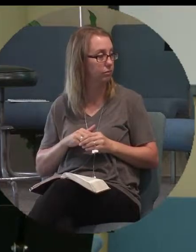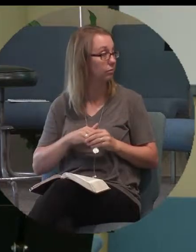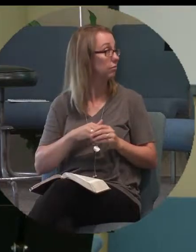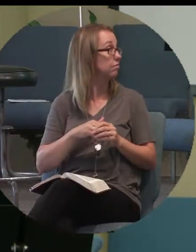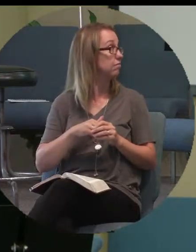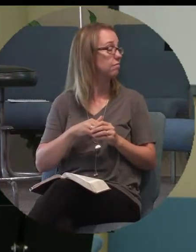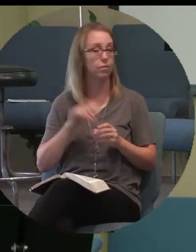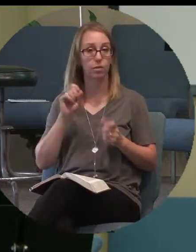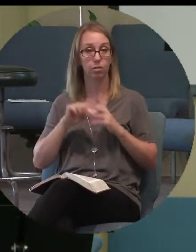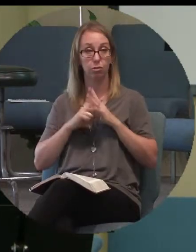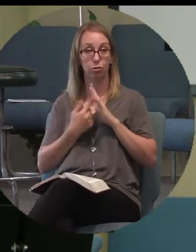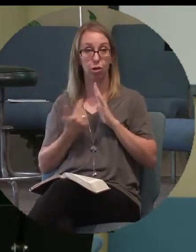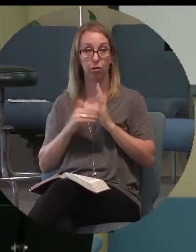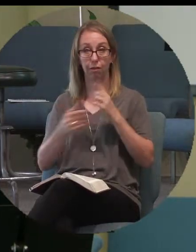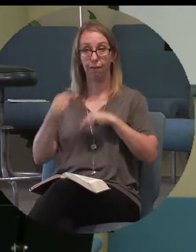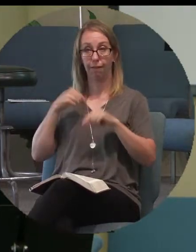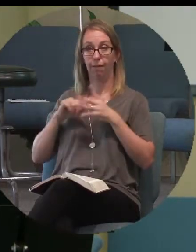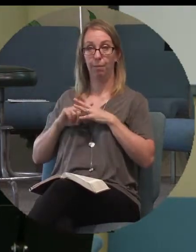Will I start again?